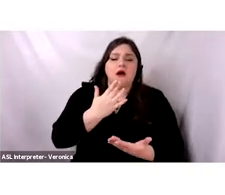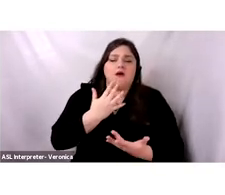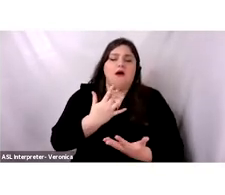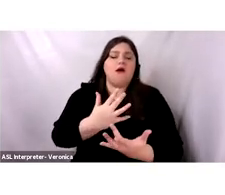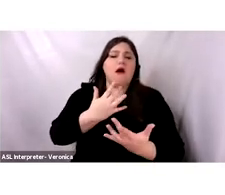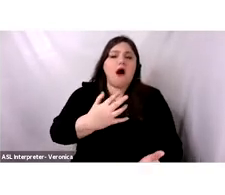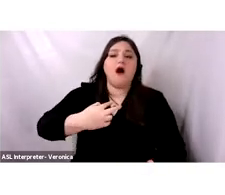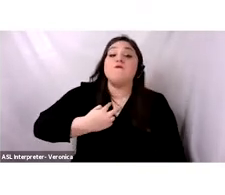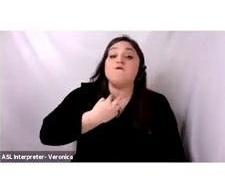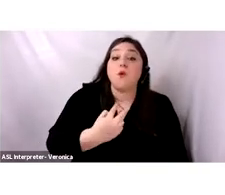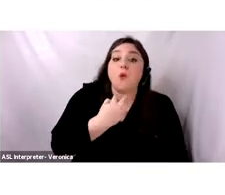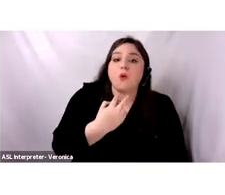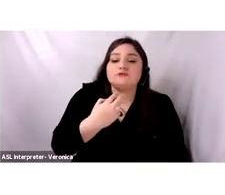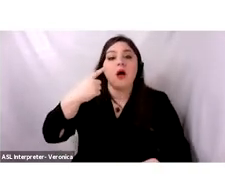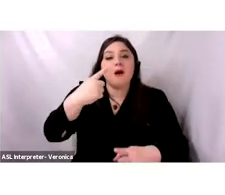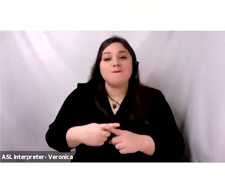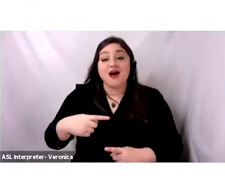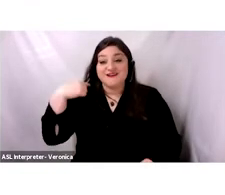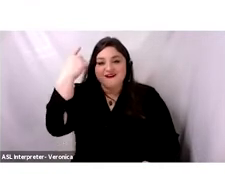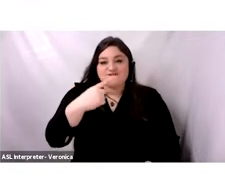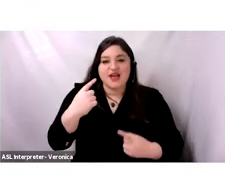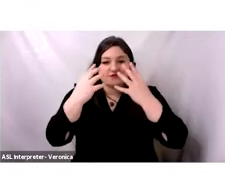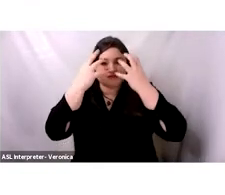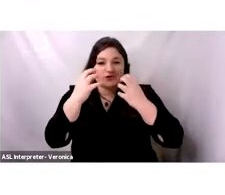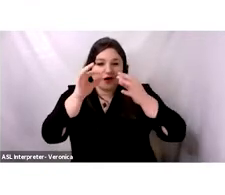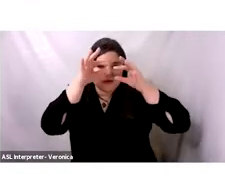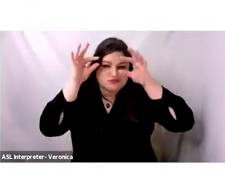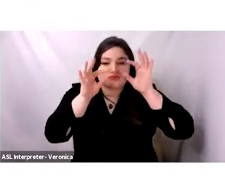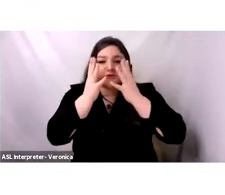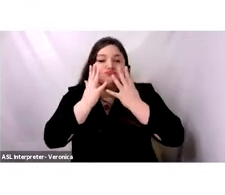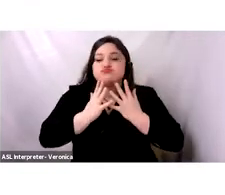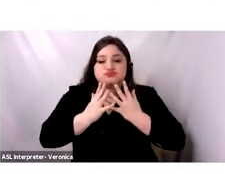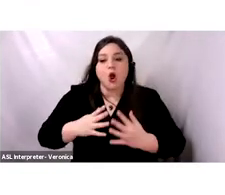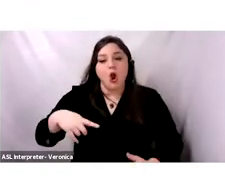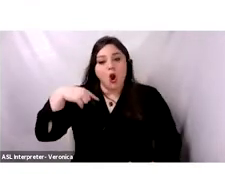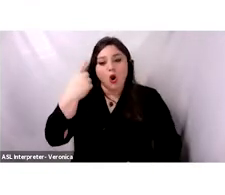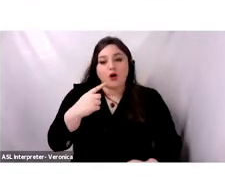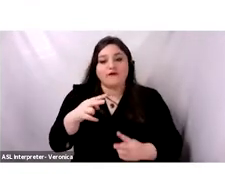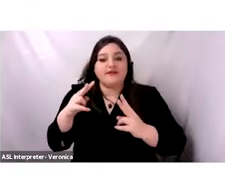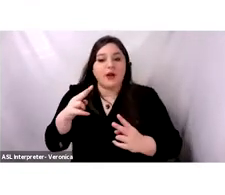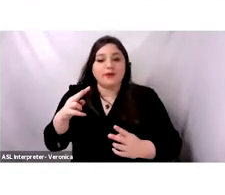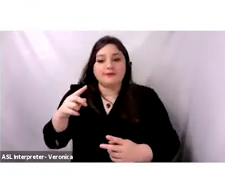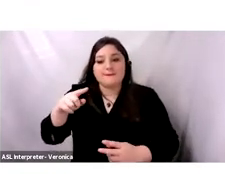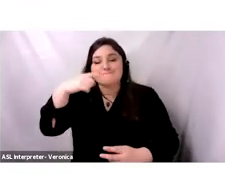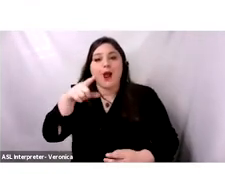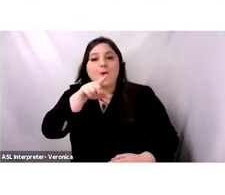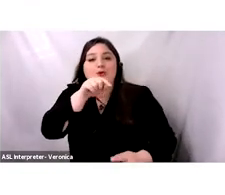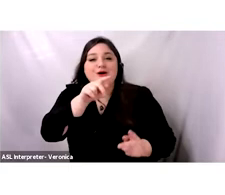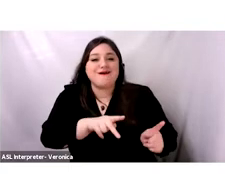complexion features, which people compared with a singing bird of black plumage, hence his nickname, the black bird.